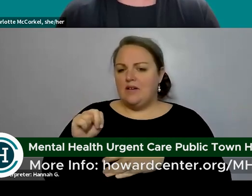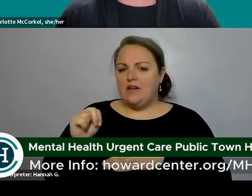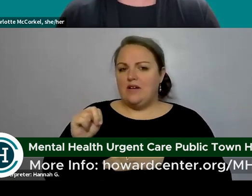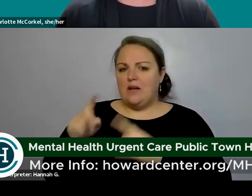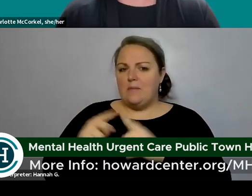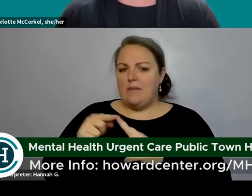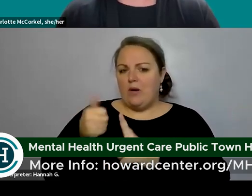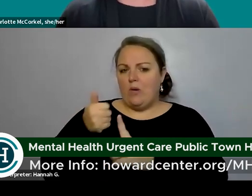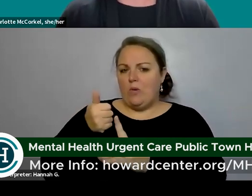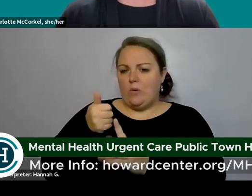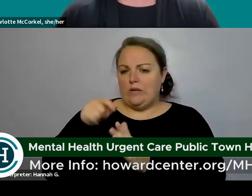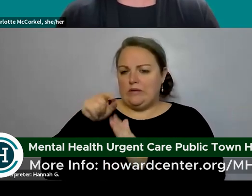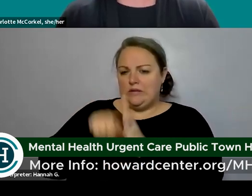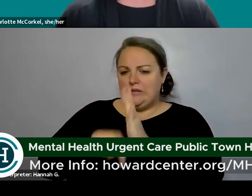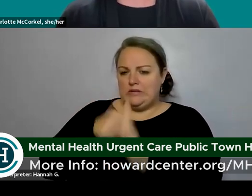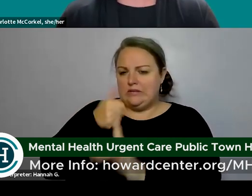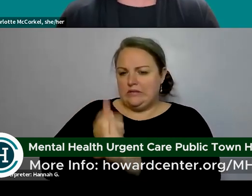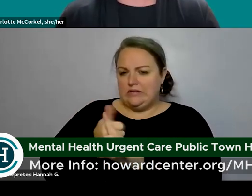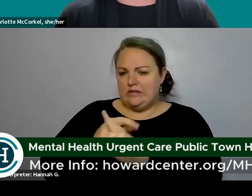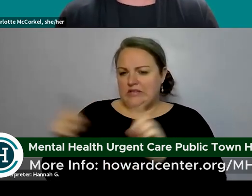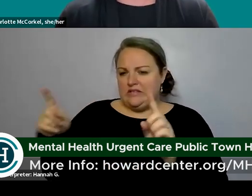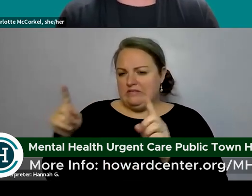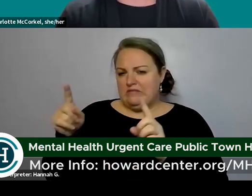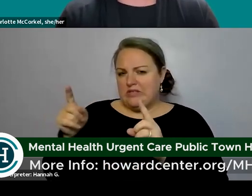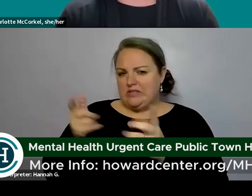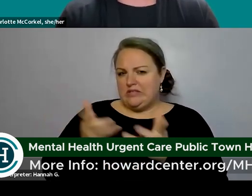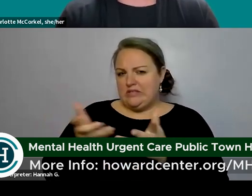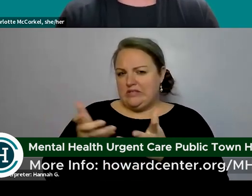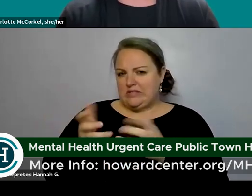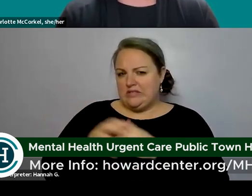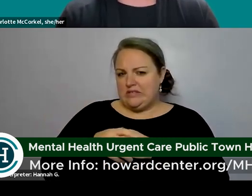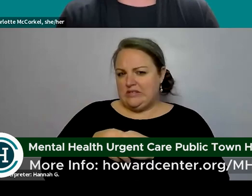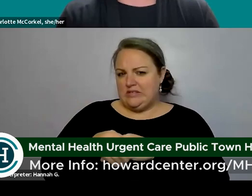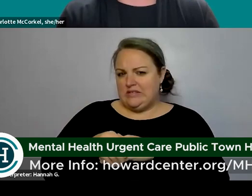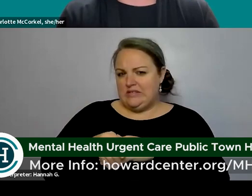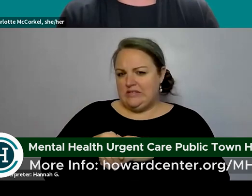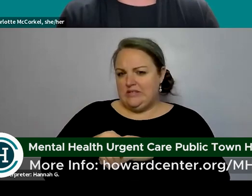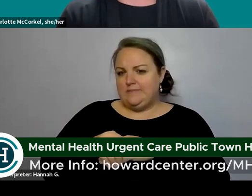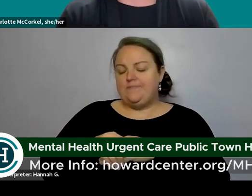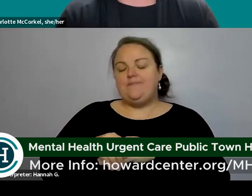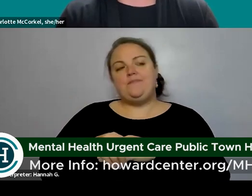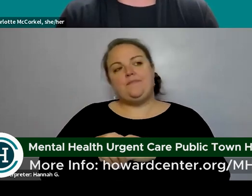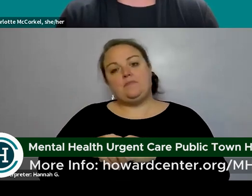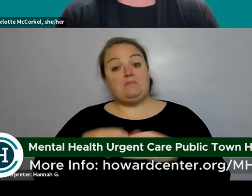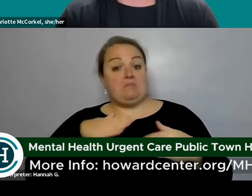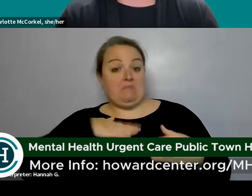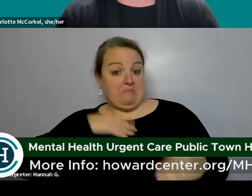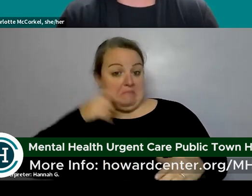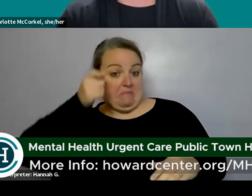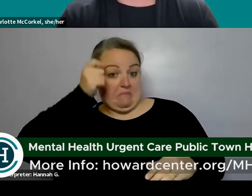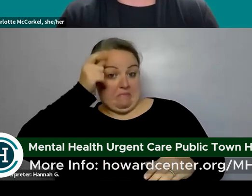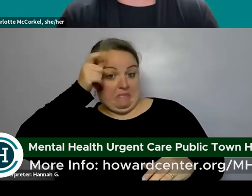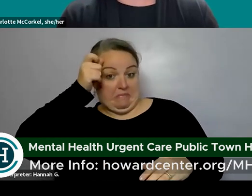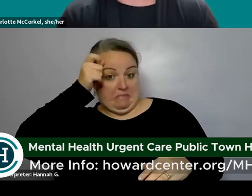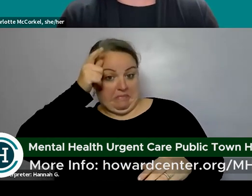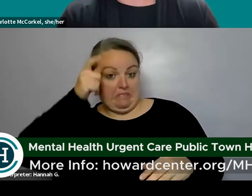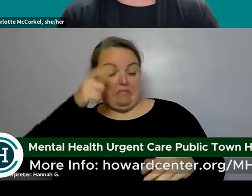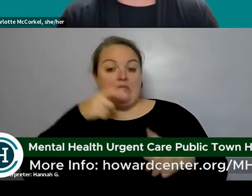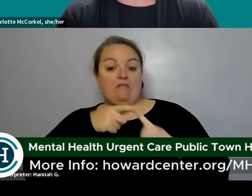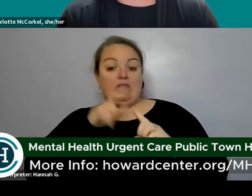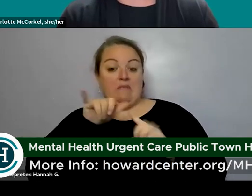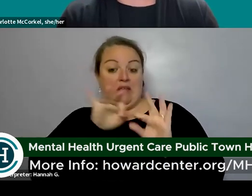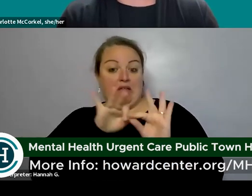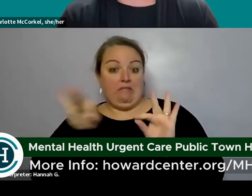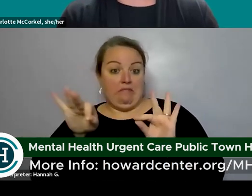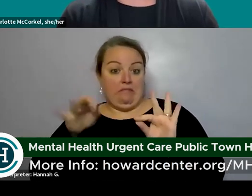suicide maybe in a slightly different way um sure so what i'm getting from this question is that